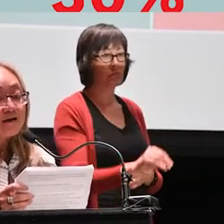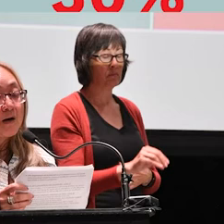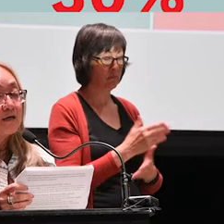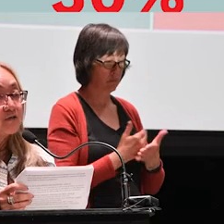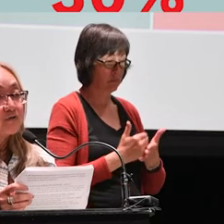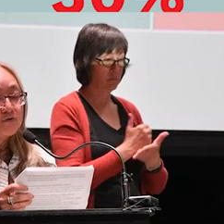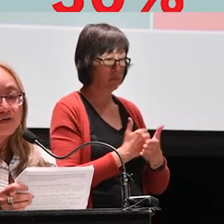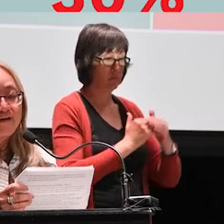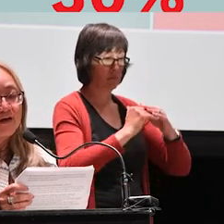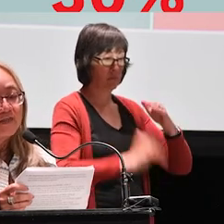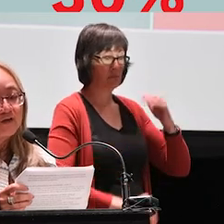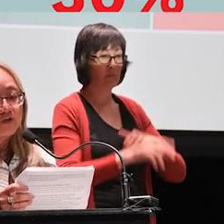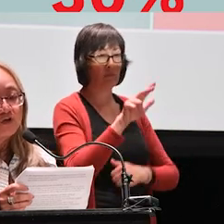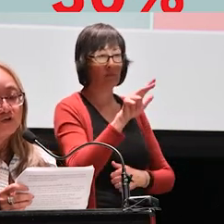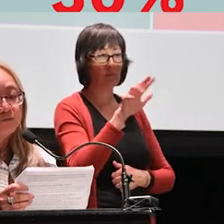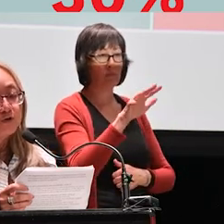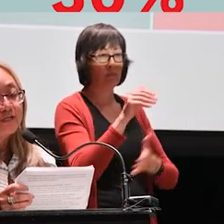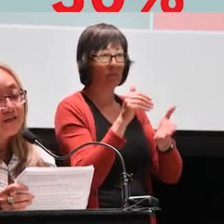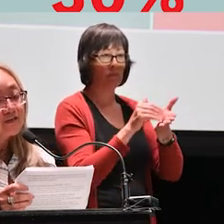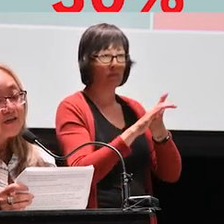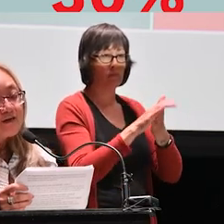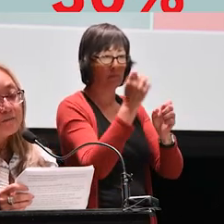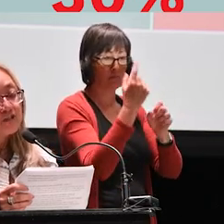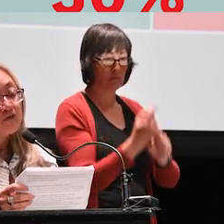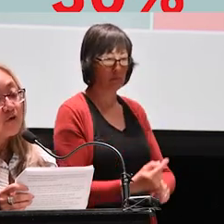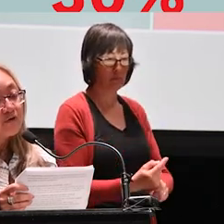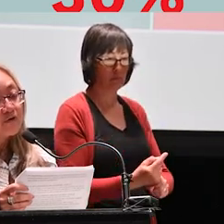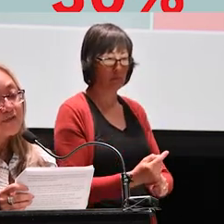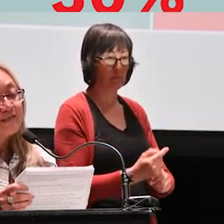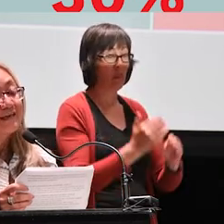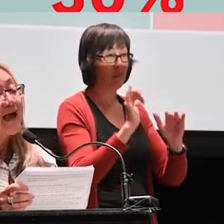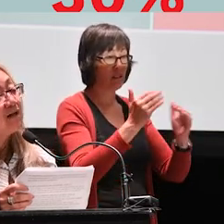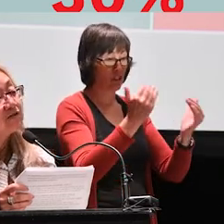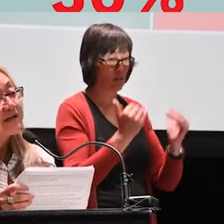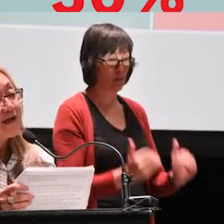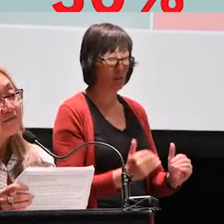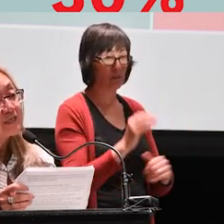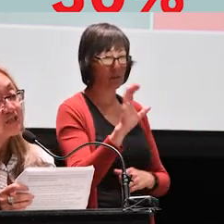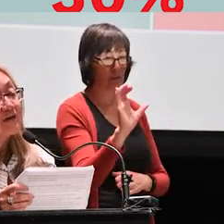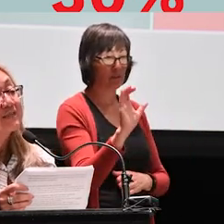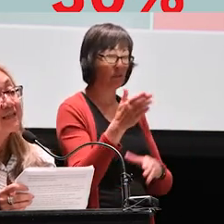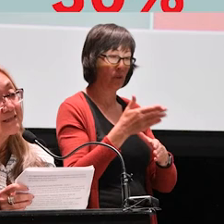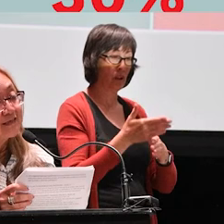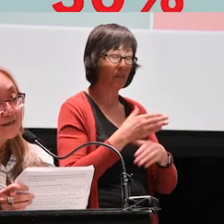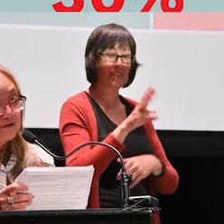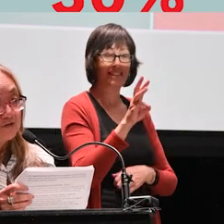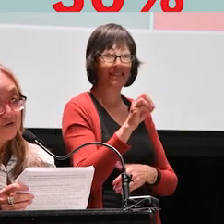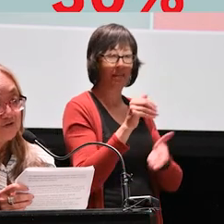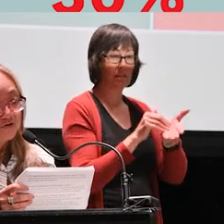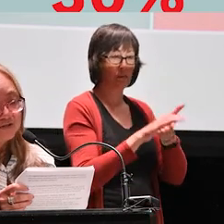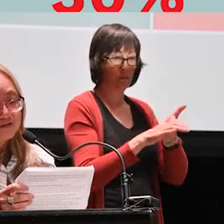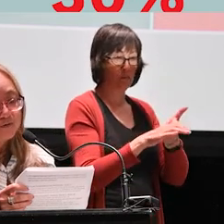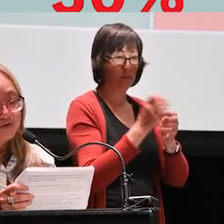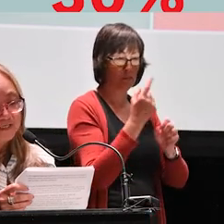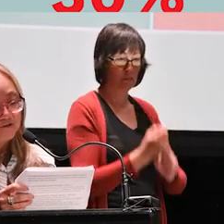income under $35,000 per year, much lower than the Calgary average of $60,000